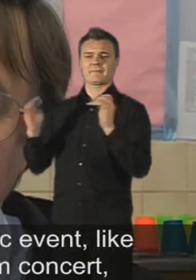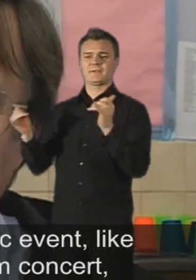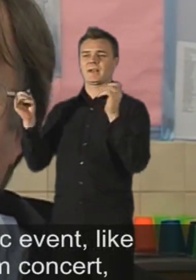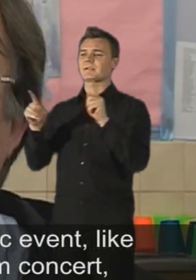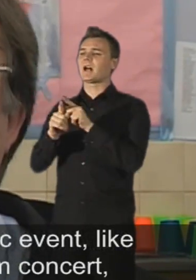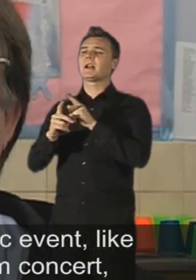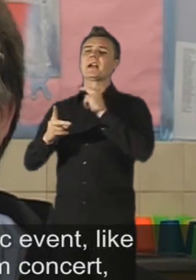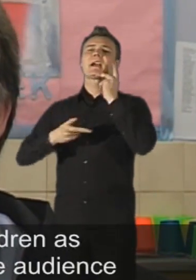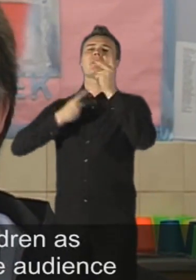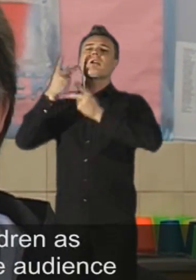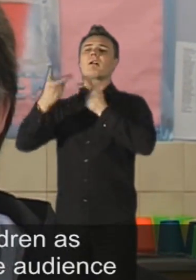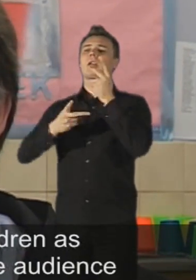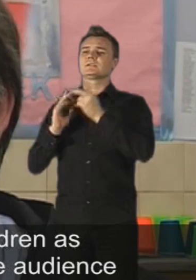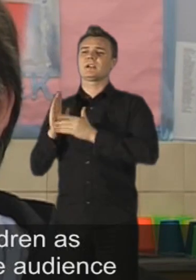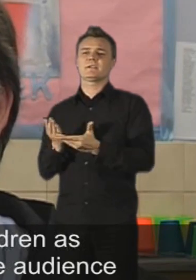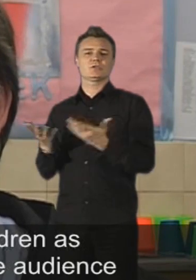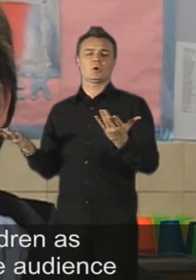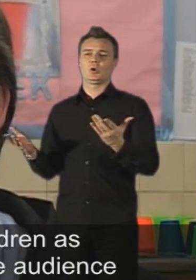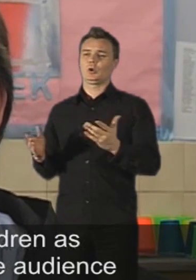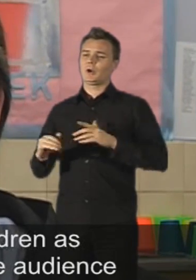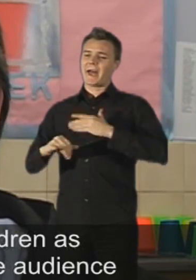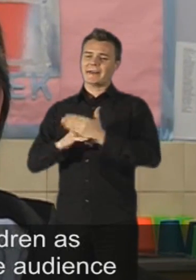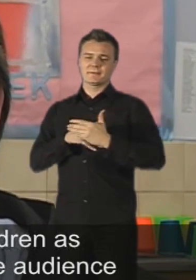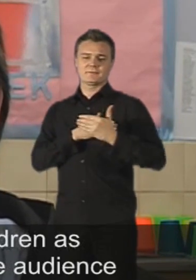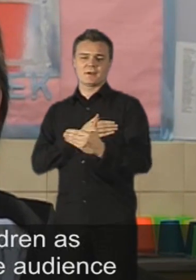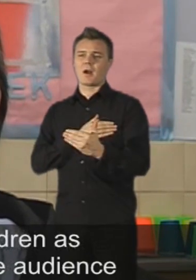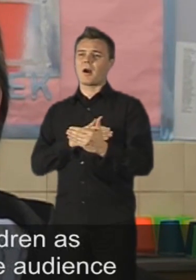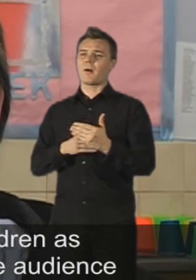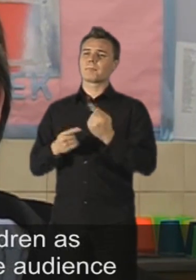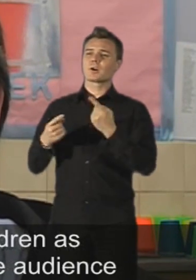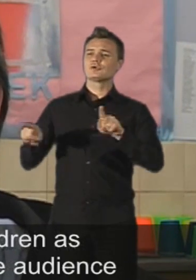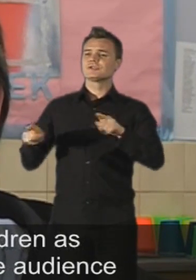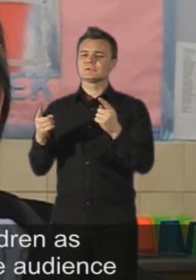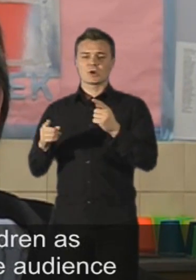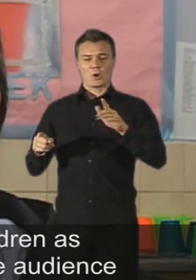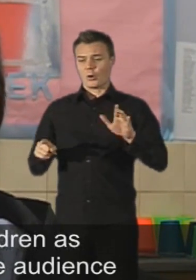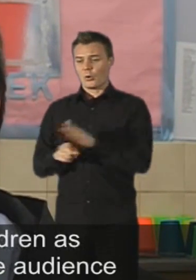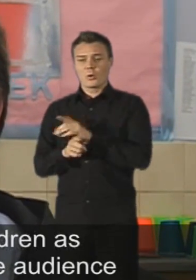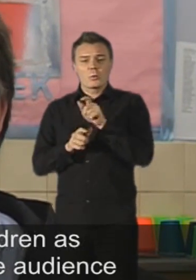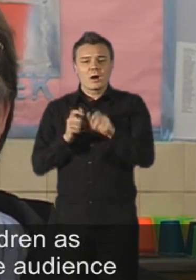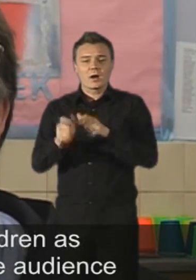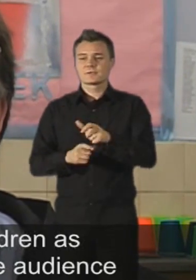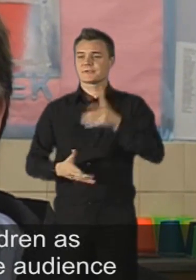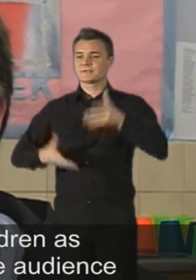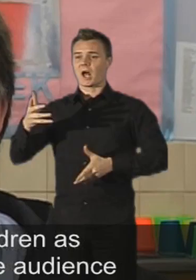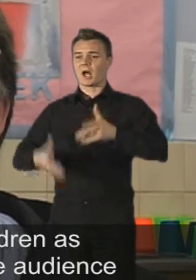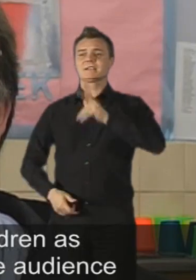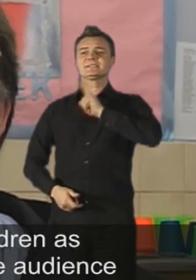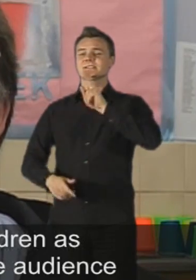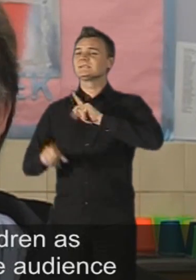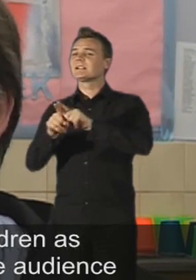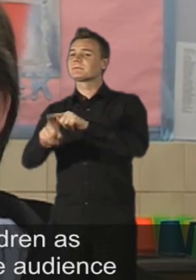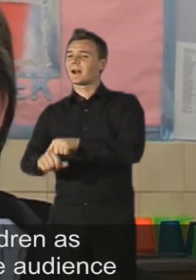end of term concert, then all the words are signed by the children as they speak and